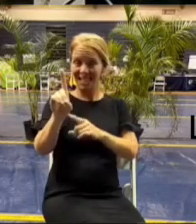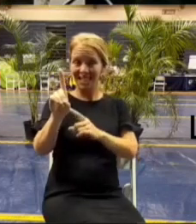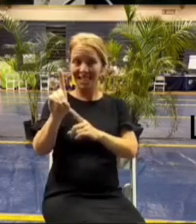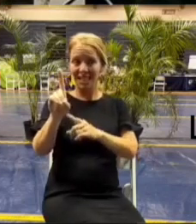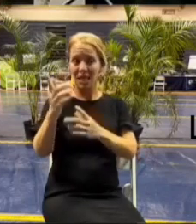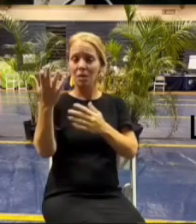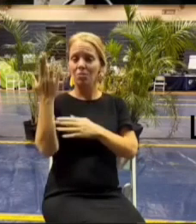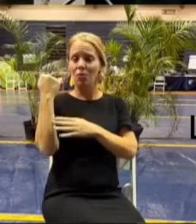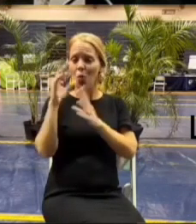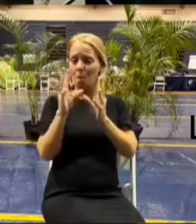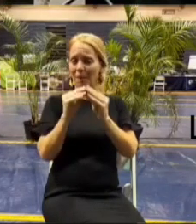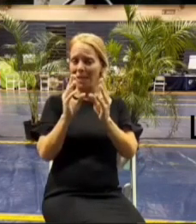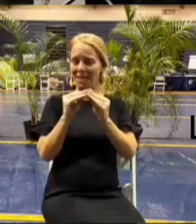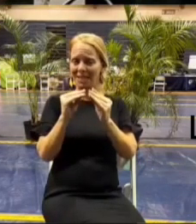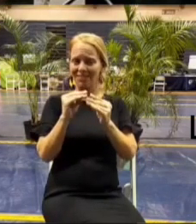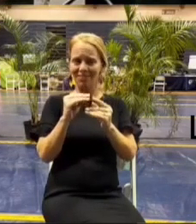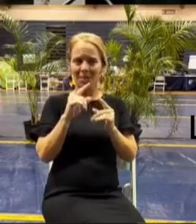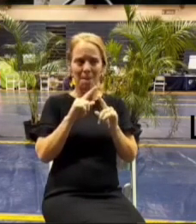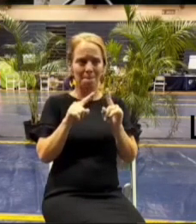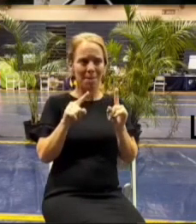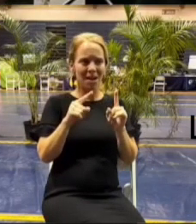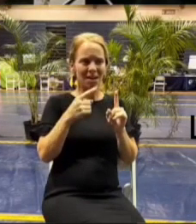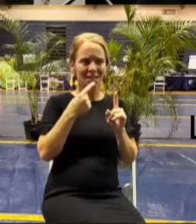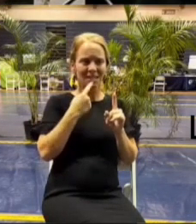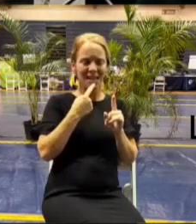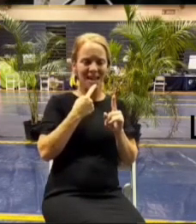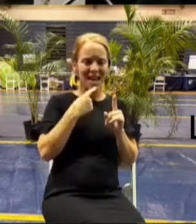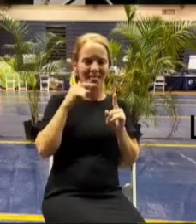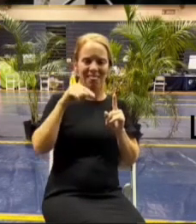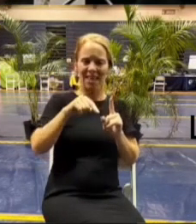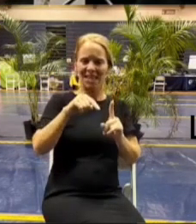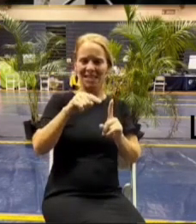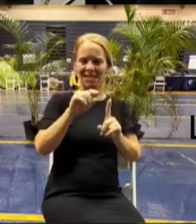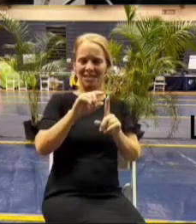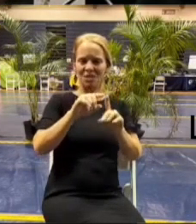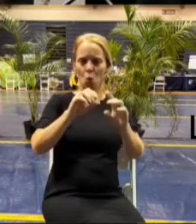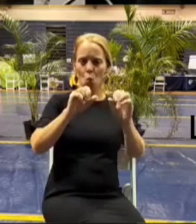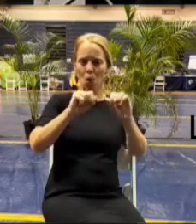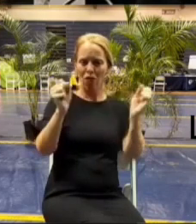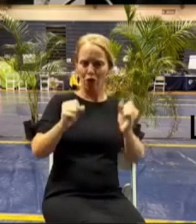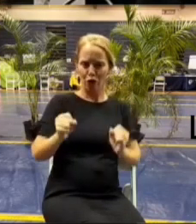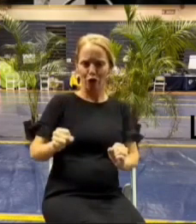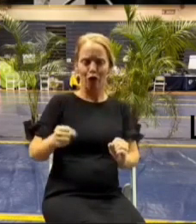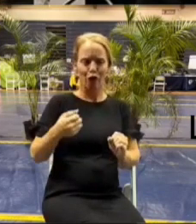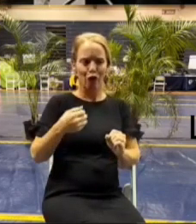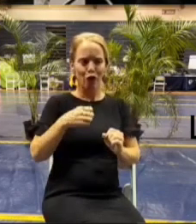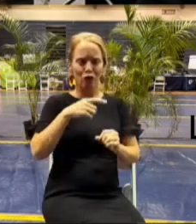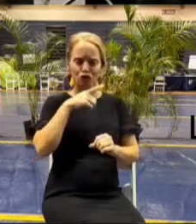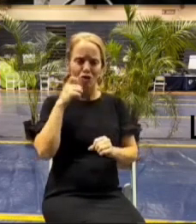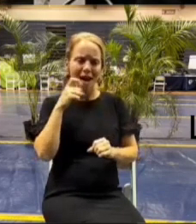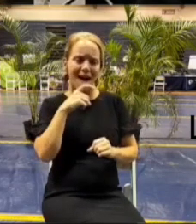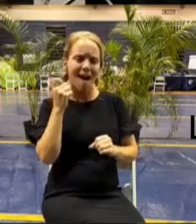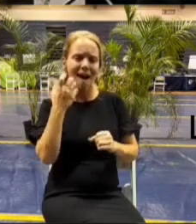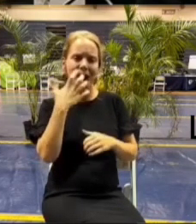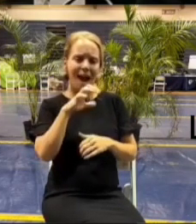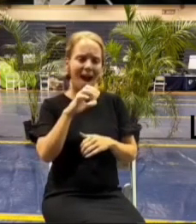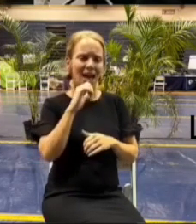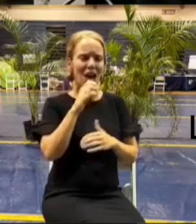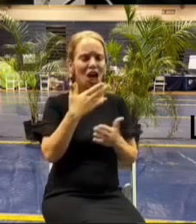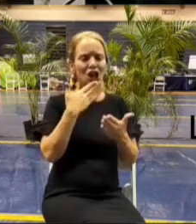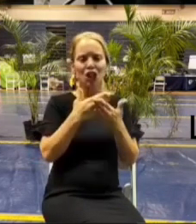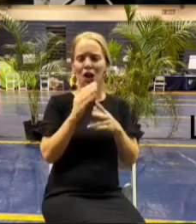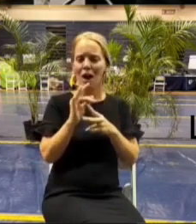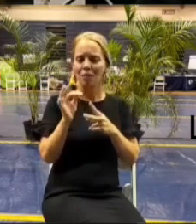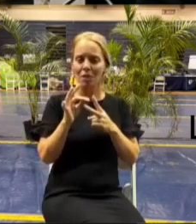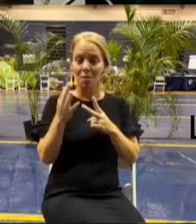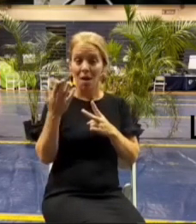they were not able to do in the climate conditions here that was what's brought up last the last time this question was asked because it was